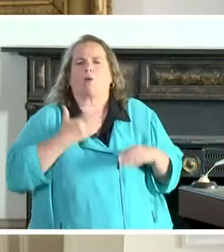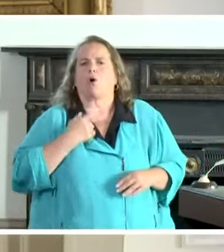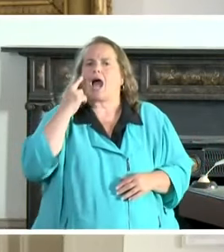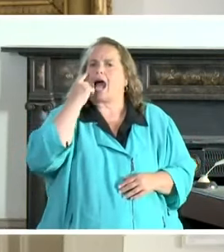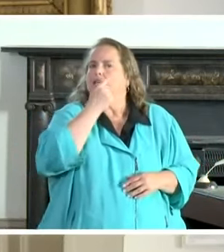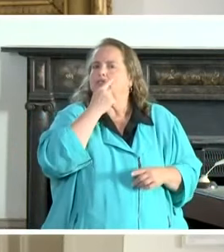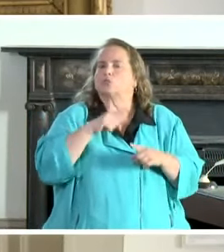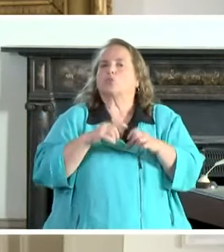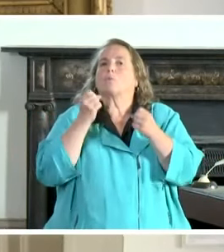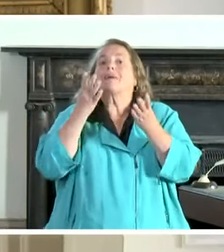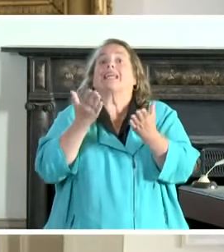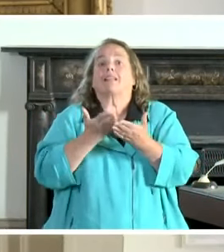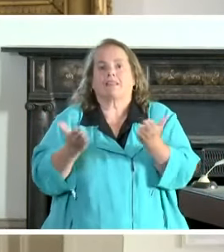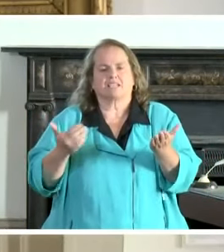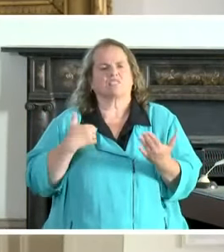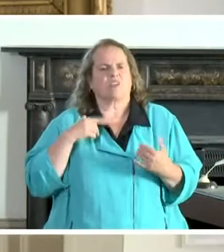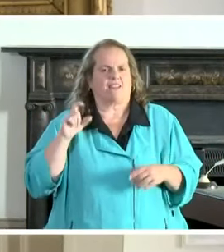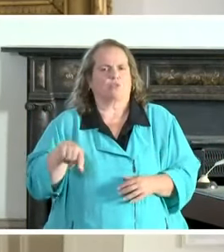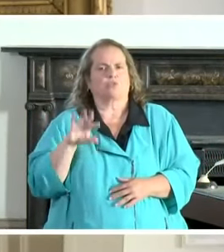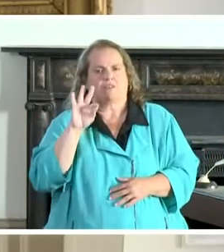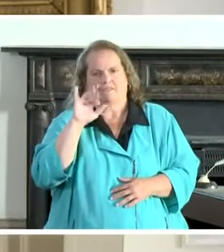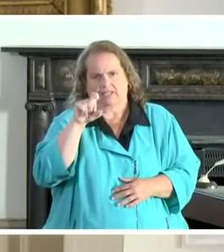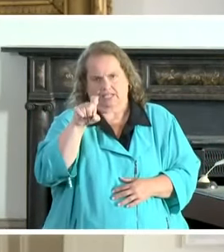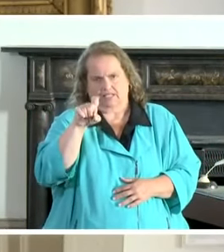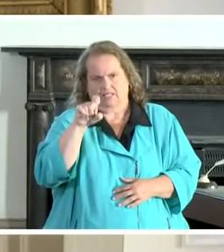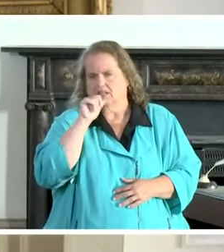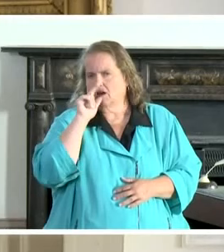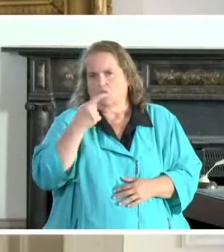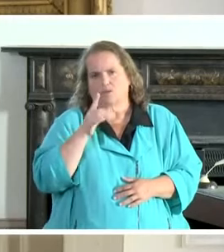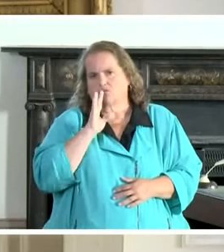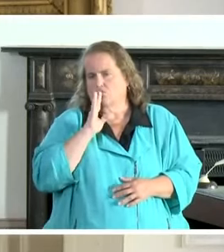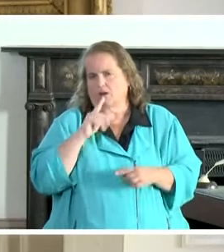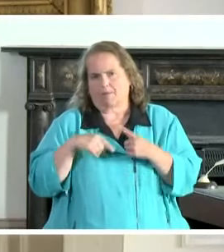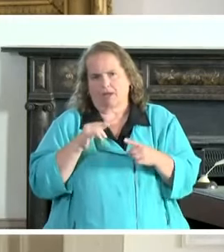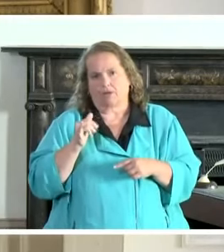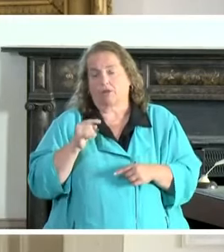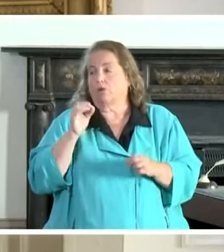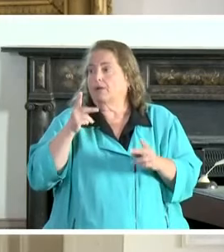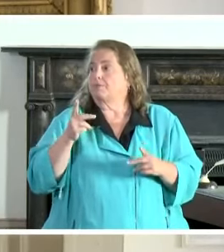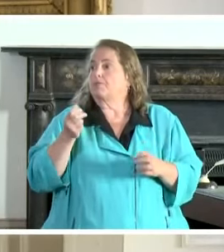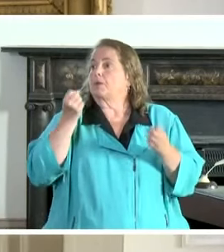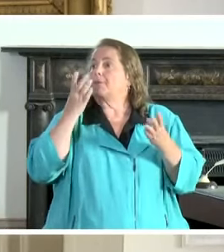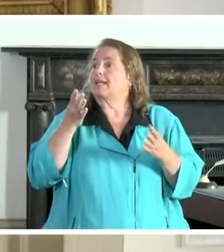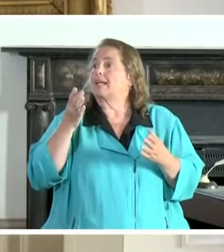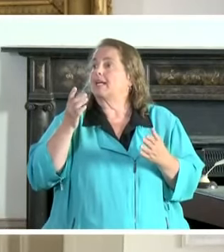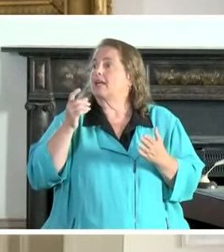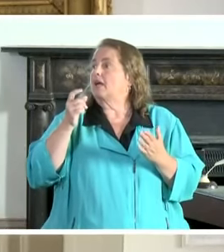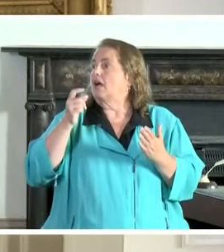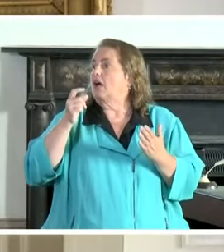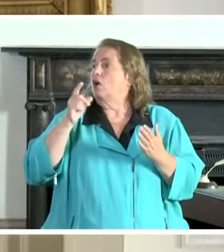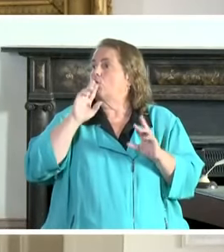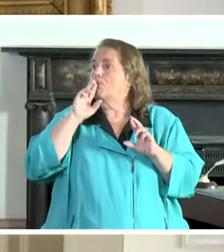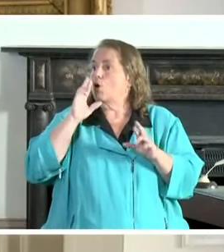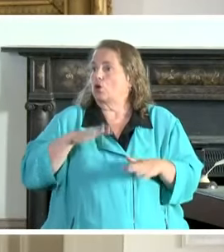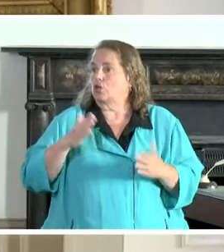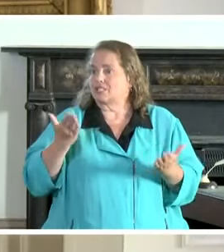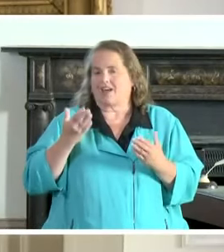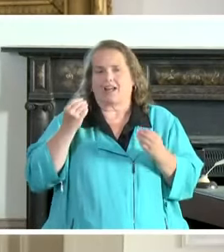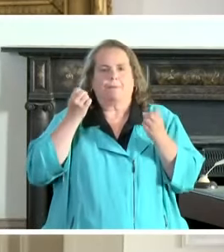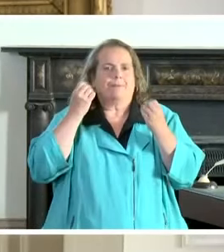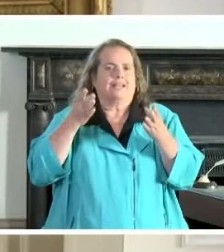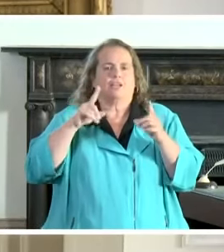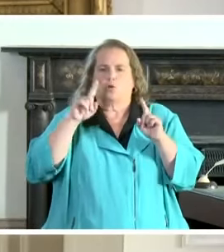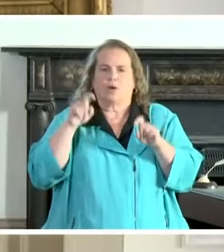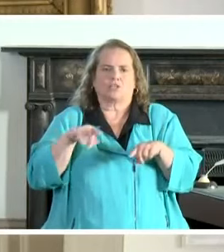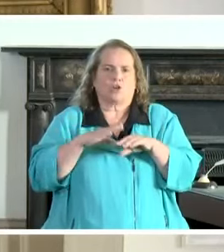time we start fixing it and not just talking about it. All right, we've got a number of journalists, and I know there are a lot of questions on